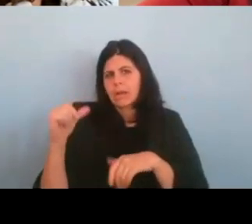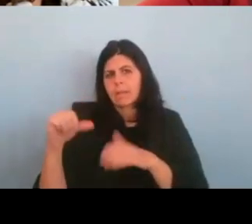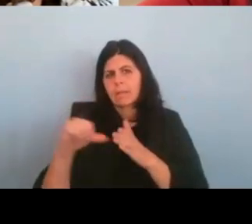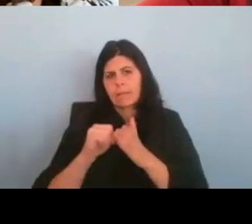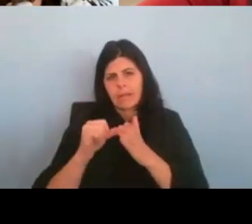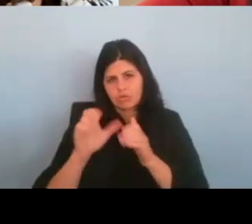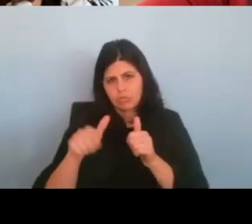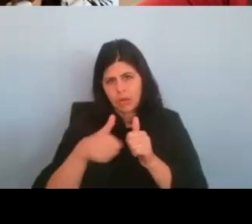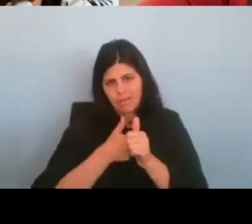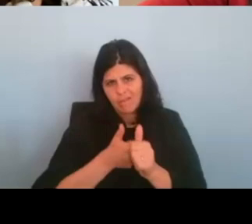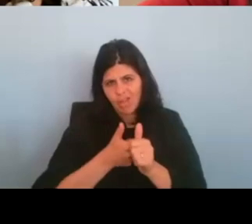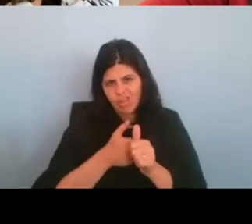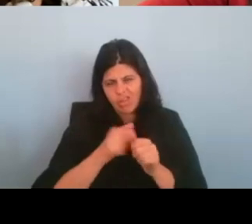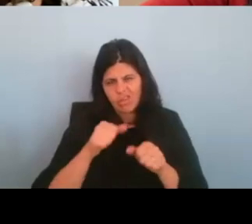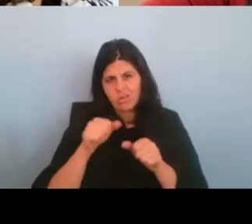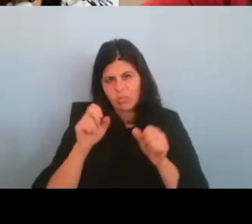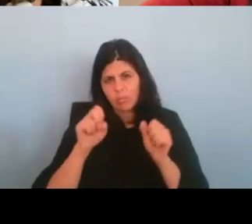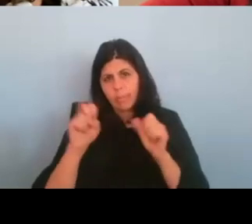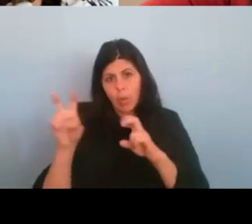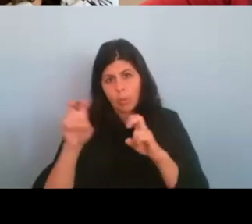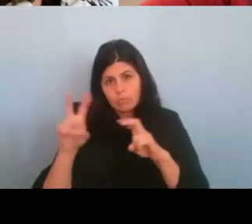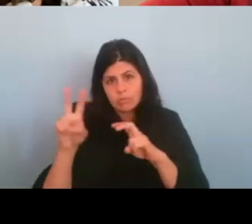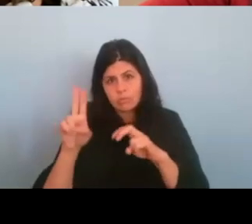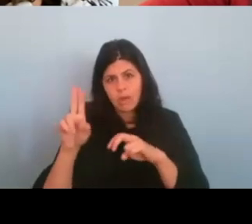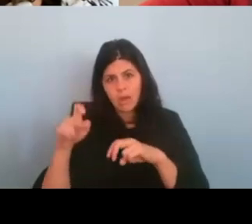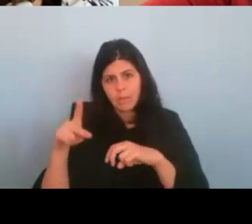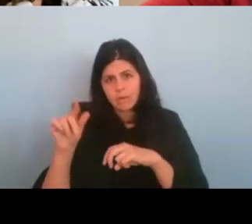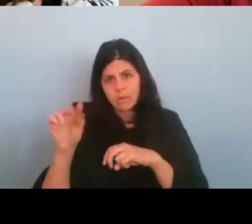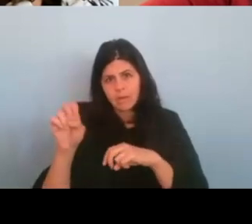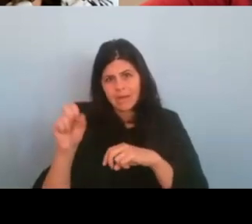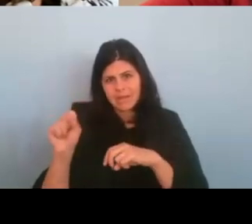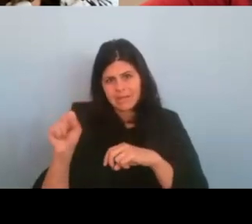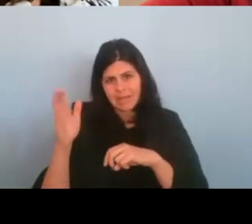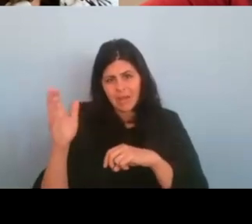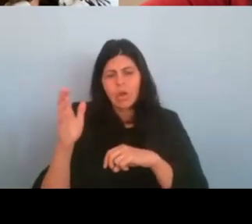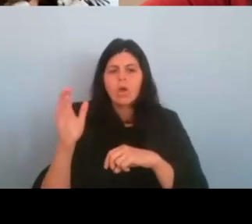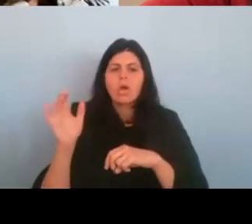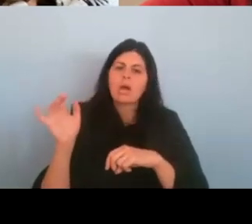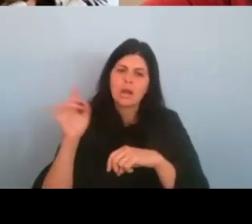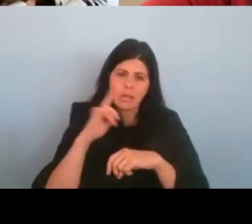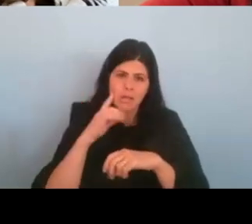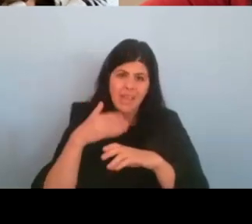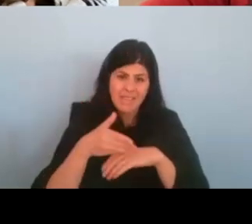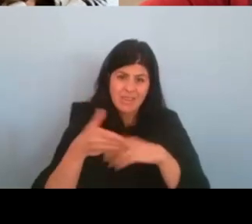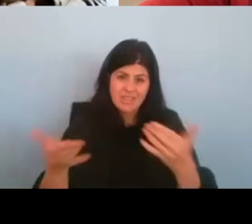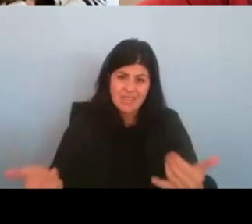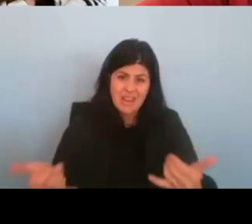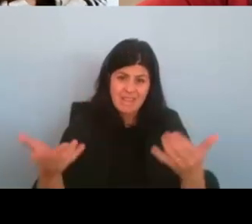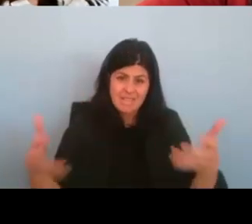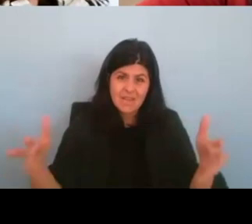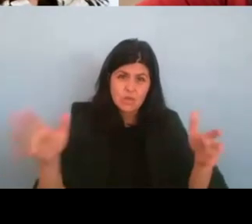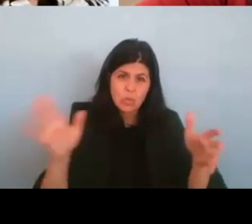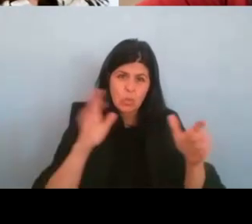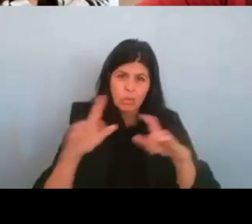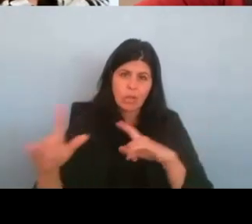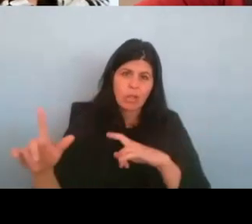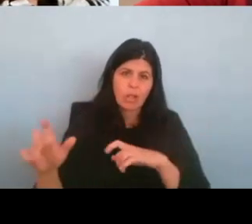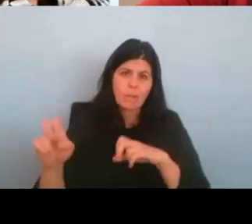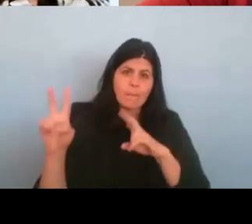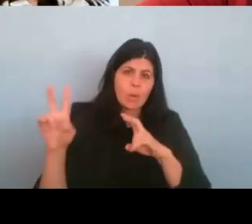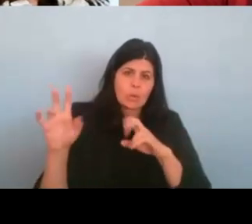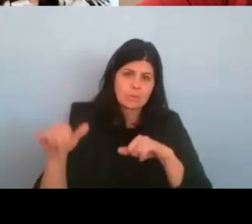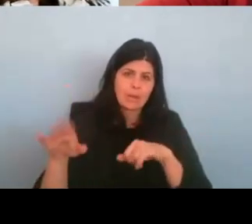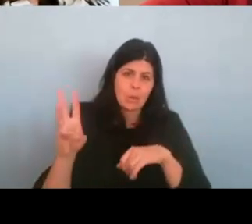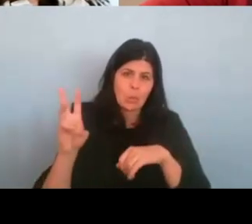as we, you know, we'll, we'll probably post about this webinar, you know, after it's over. So um, cause we're very appreciative. Thank you,